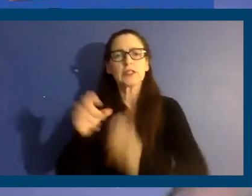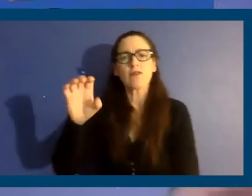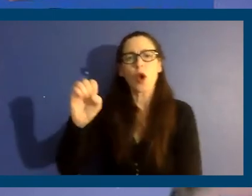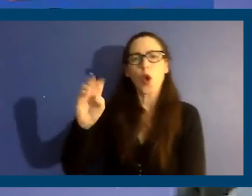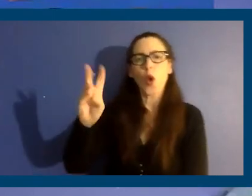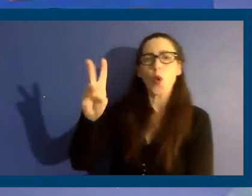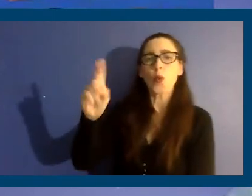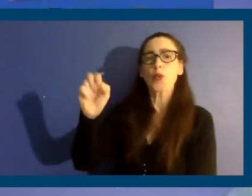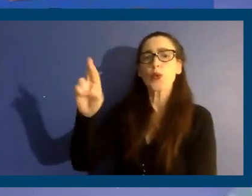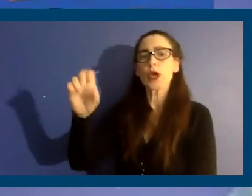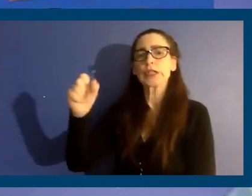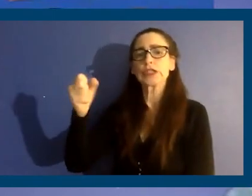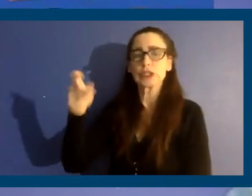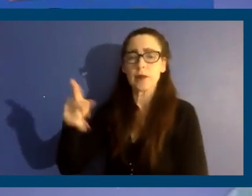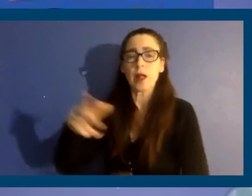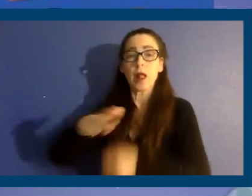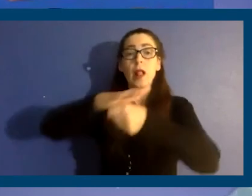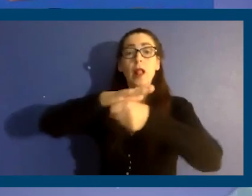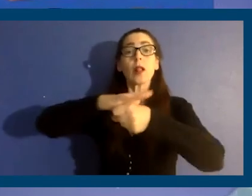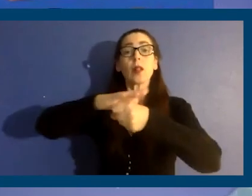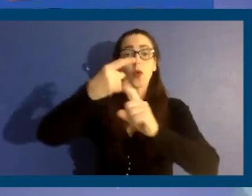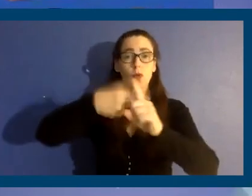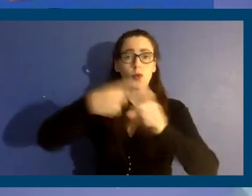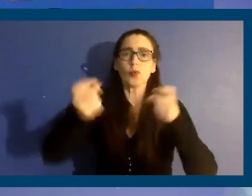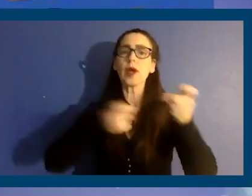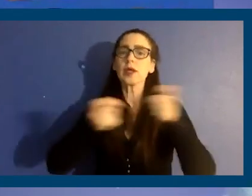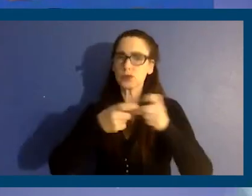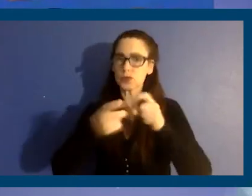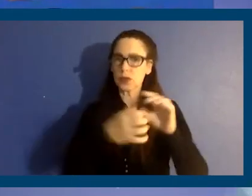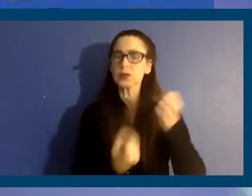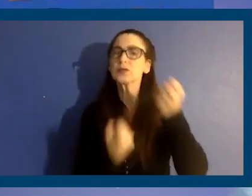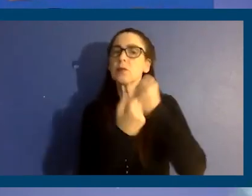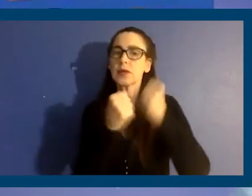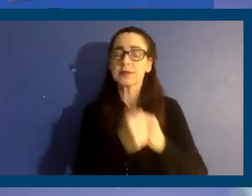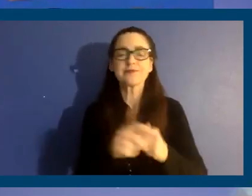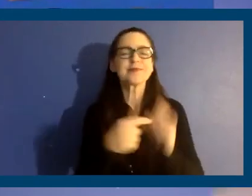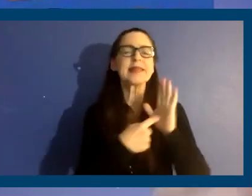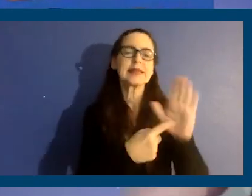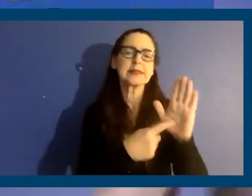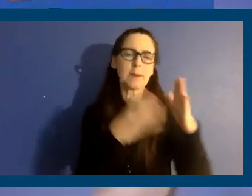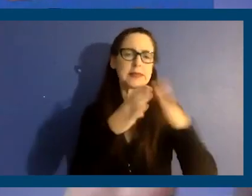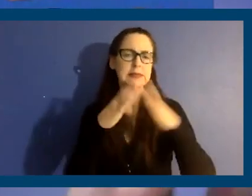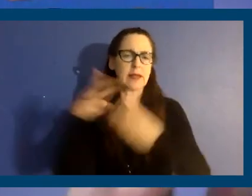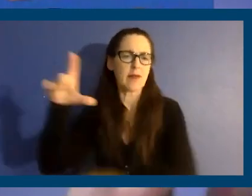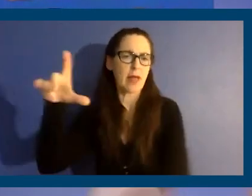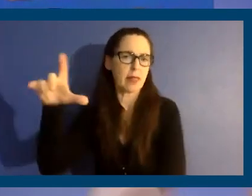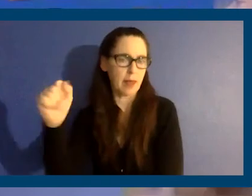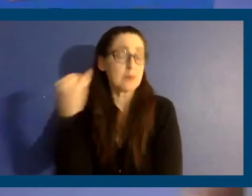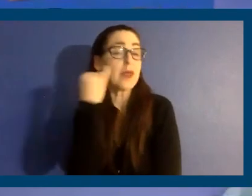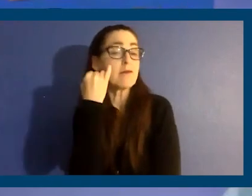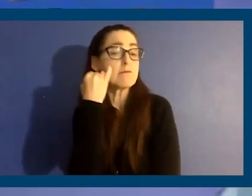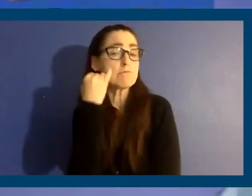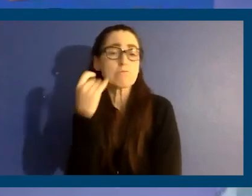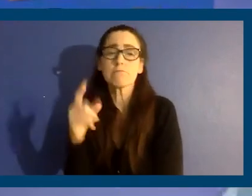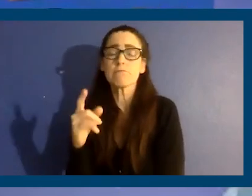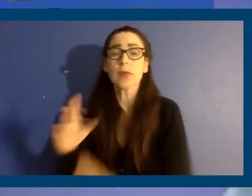local rent control law does. So, for instance, in the city of Los Angeles, if you're